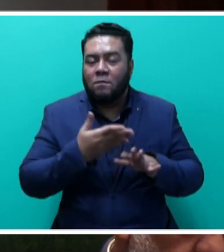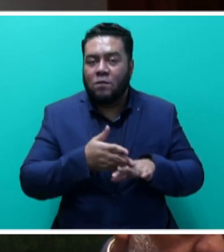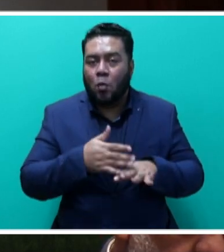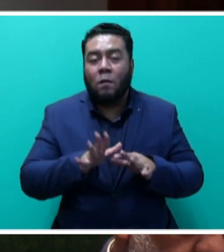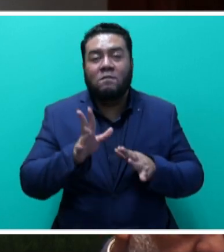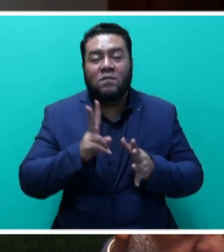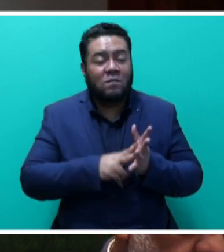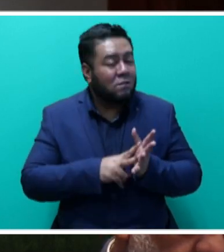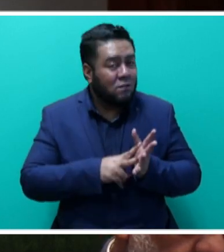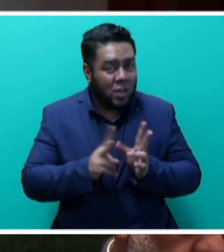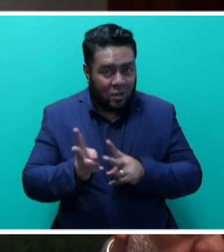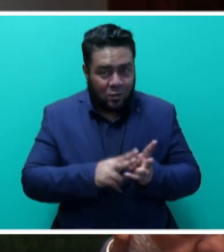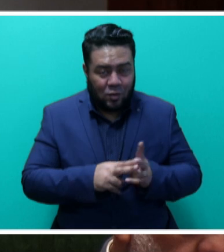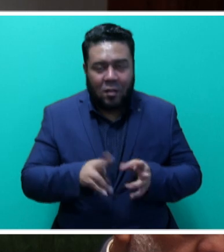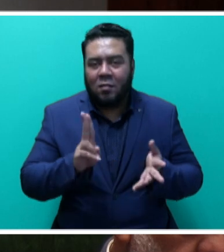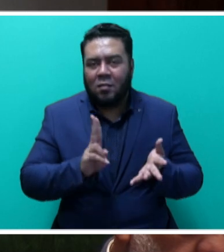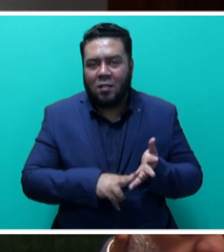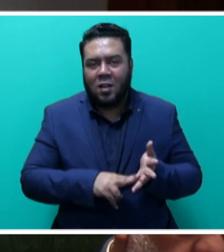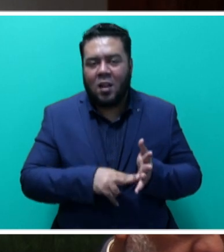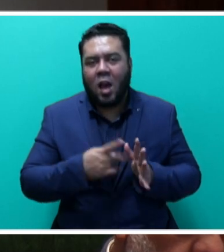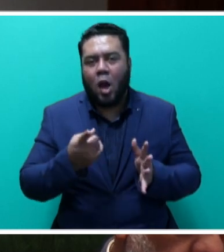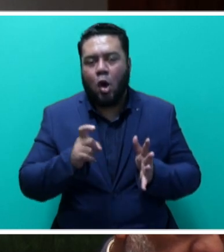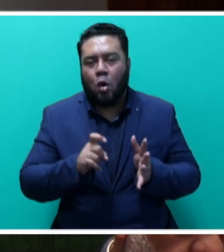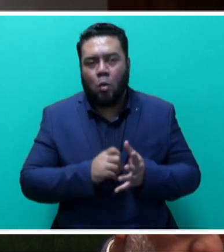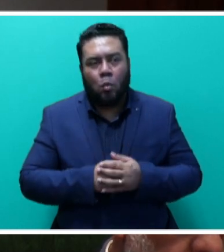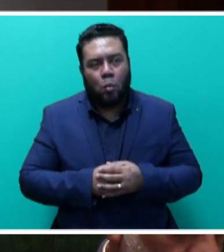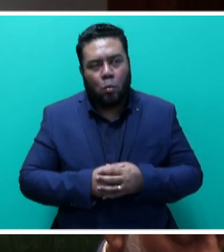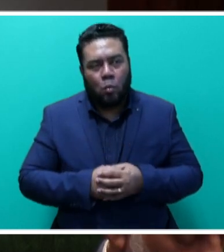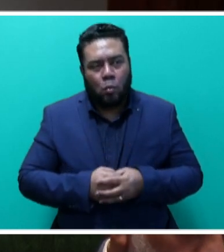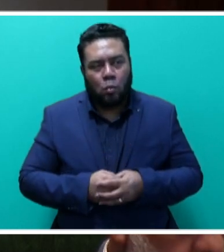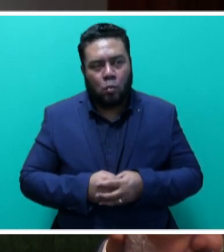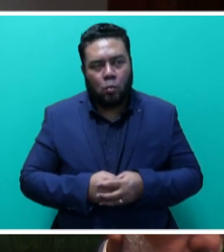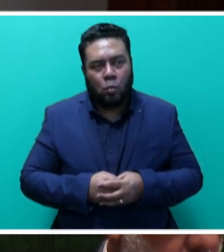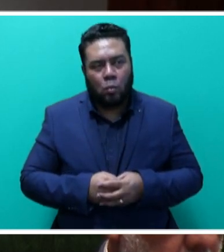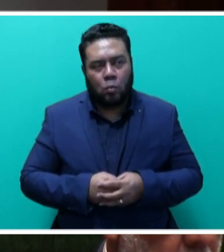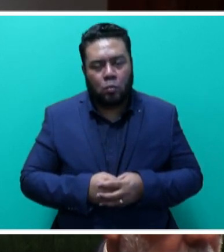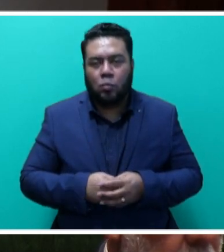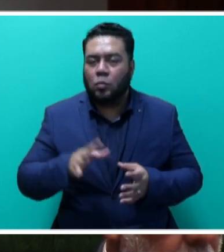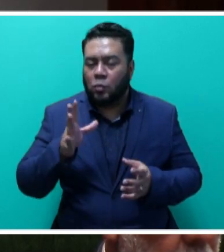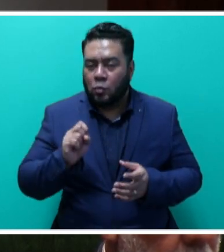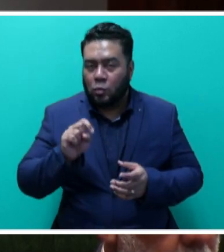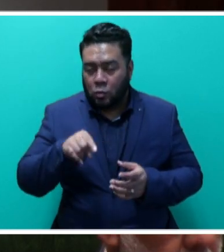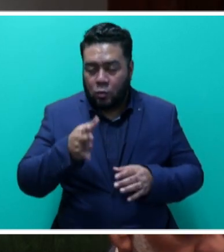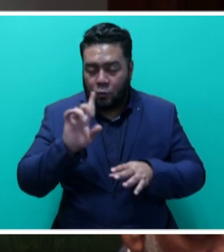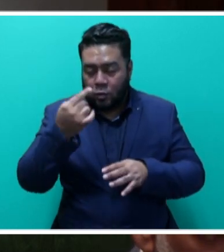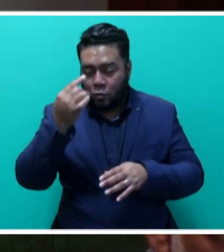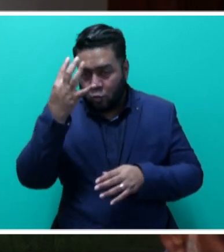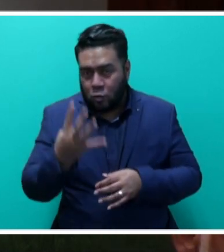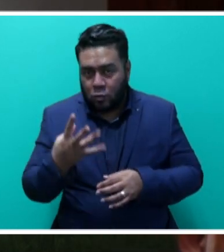and Naveetau Village, in the Sanghani District. Mr. Speaker, in the first quarter of